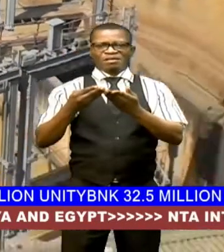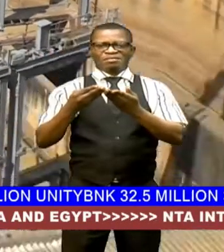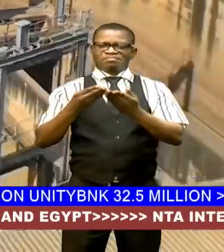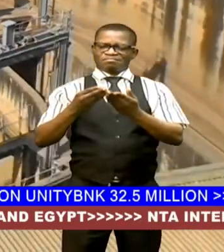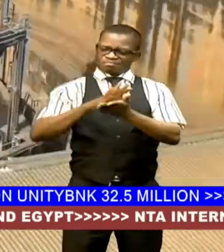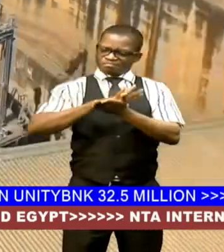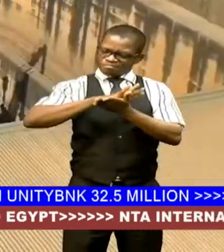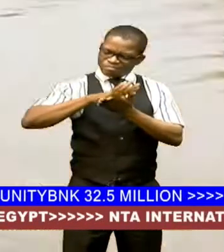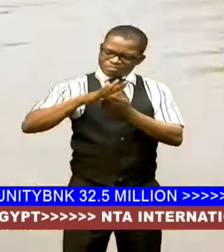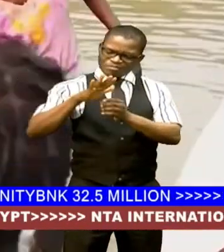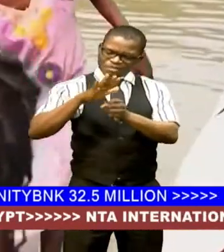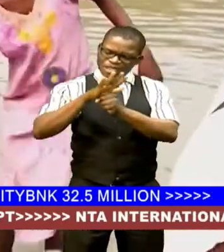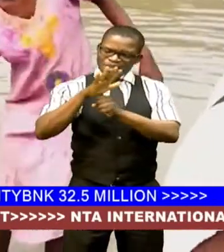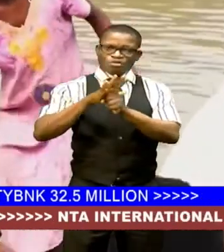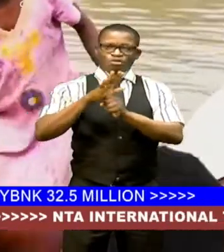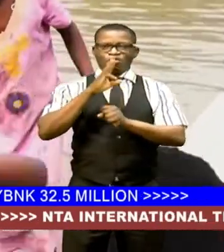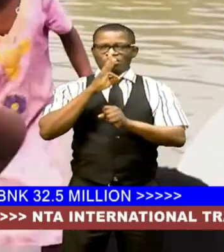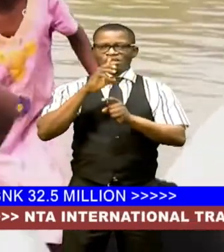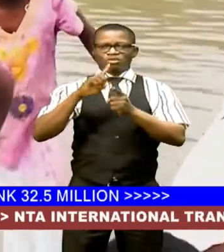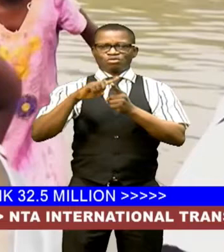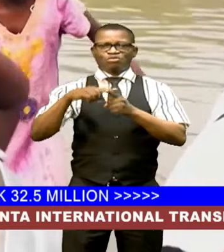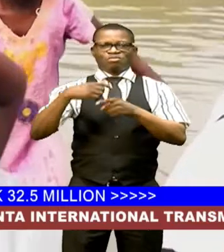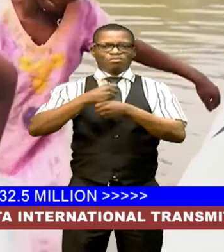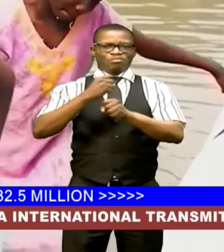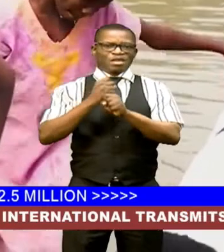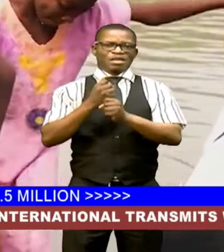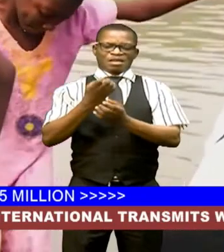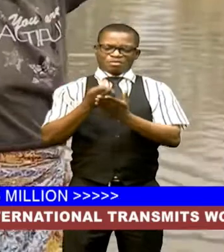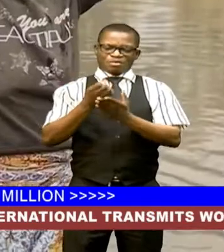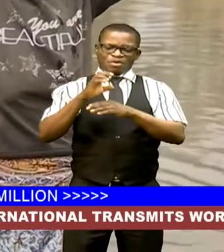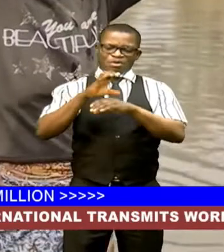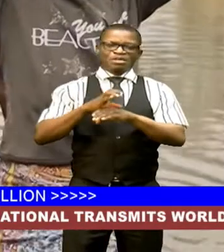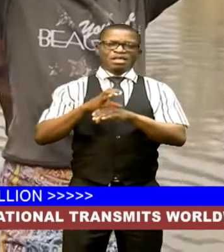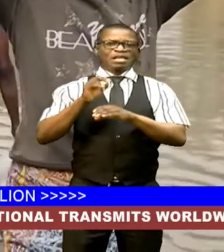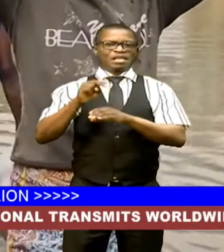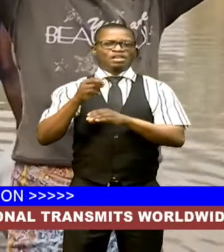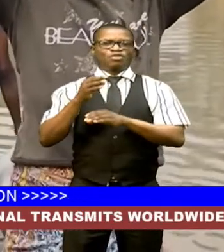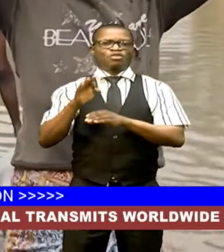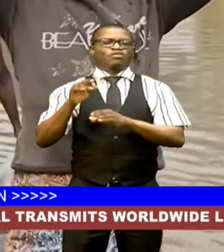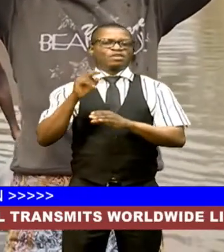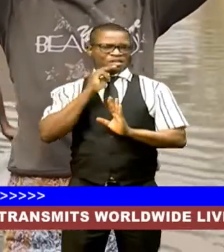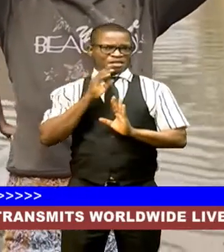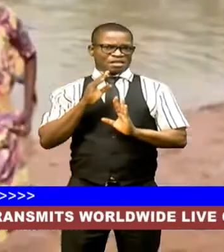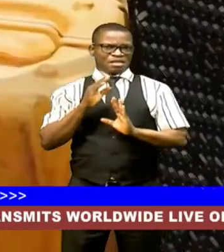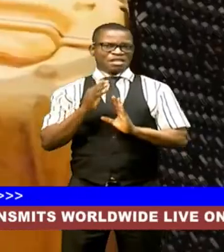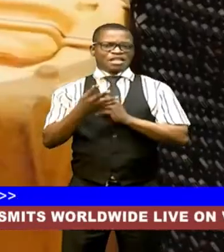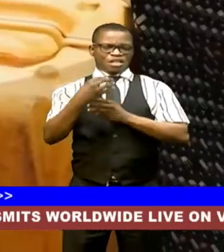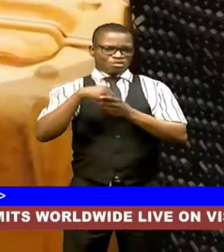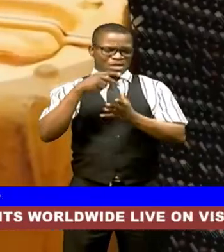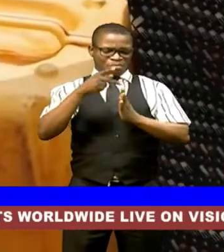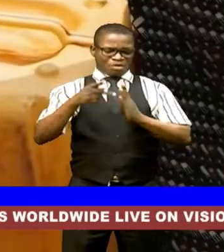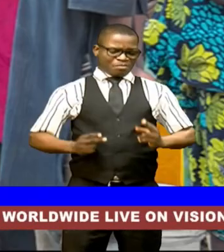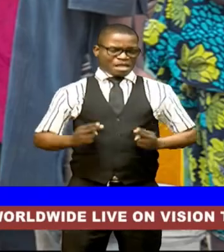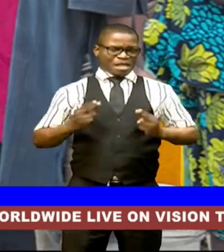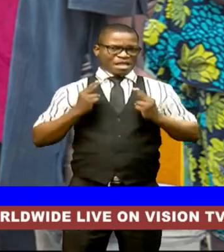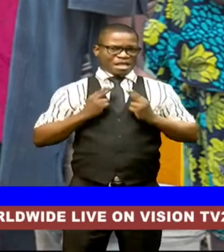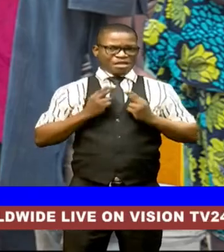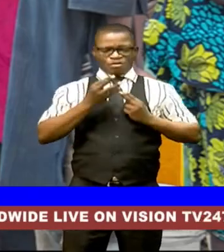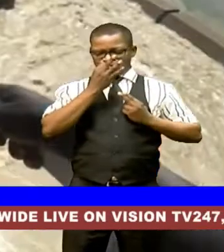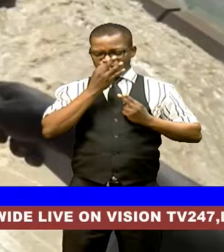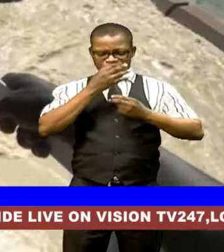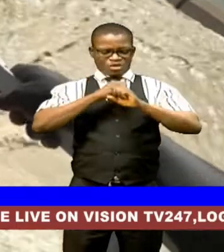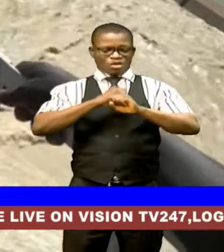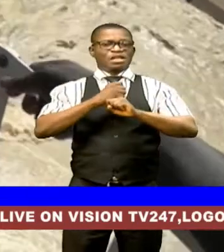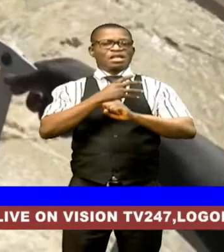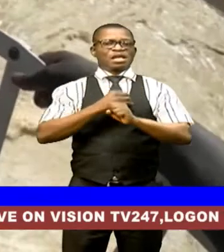water to meet the cultural and socioeconomic needs of all nigerians while enhancing public health food security and poverty reduction